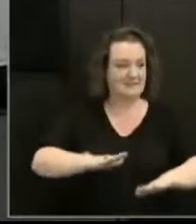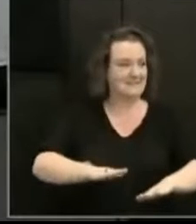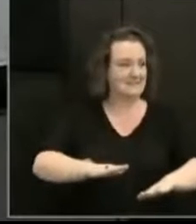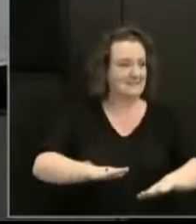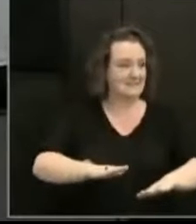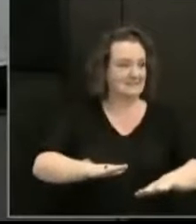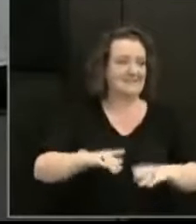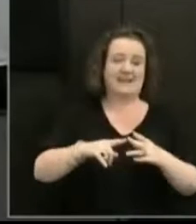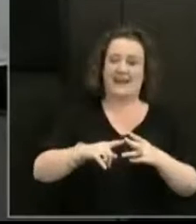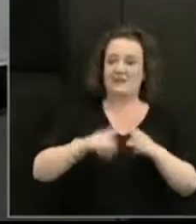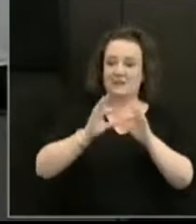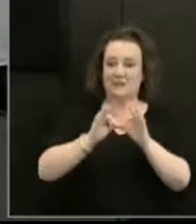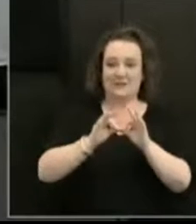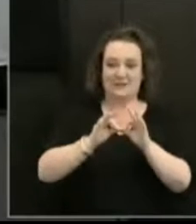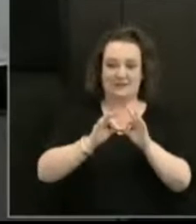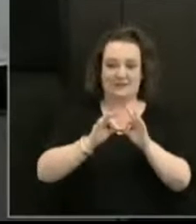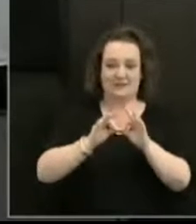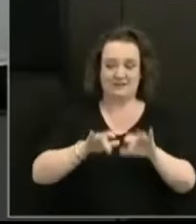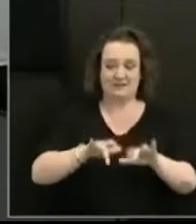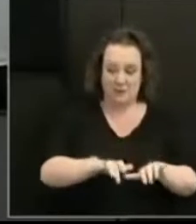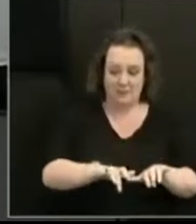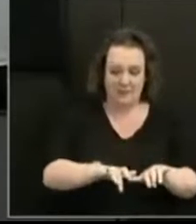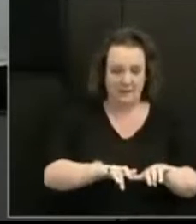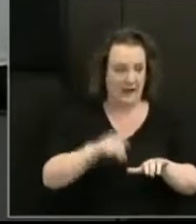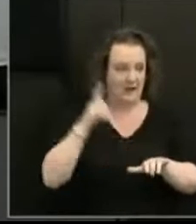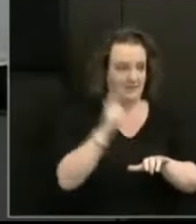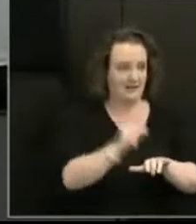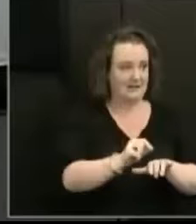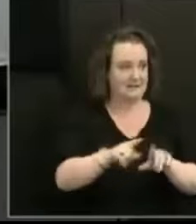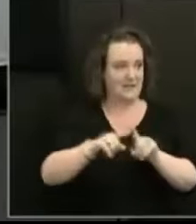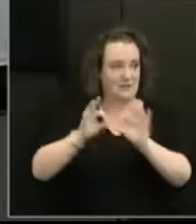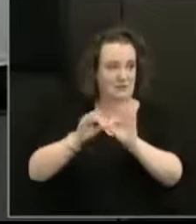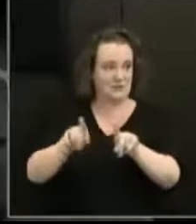is operating at extremely high speed.